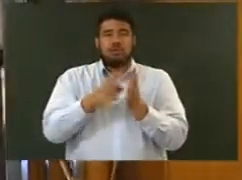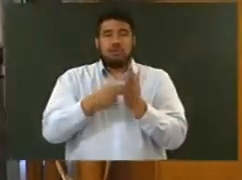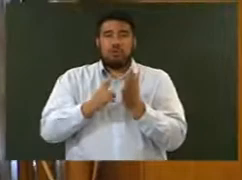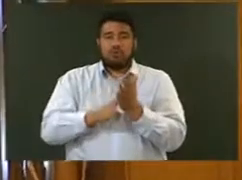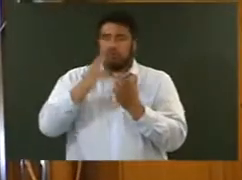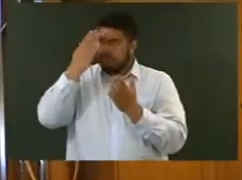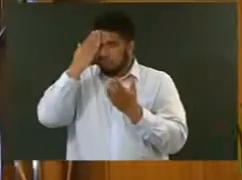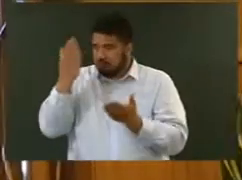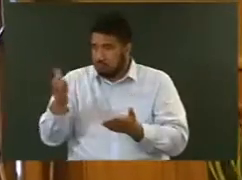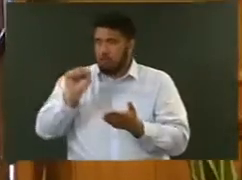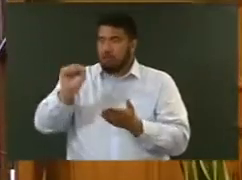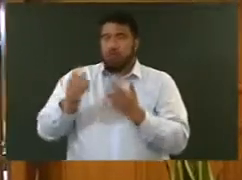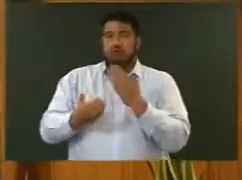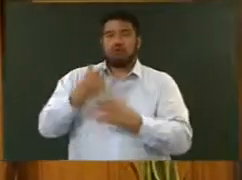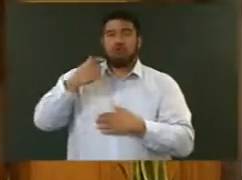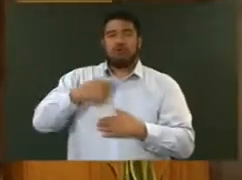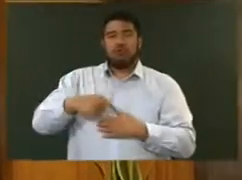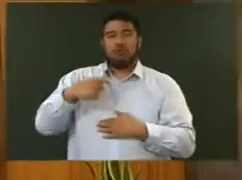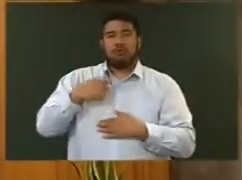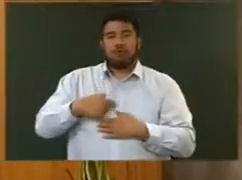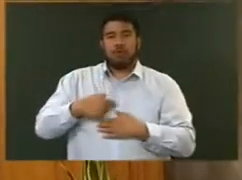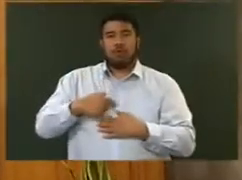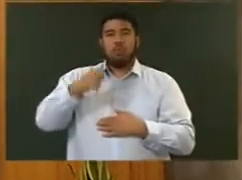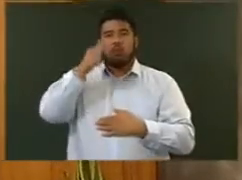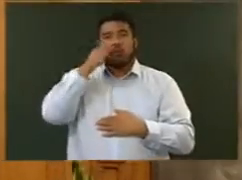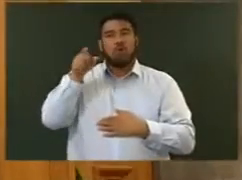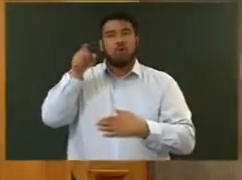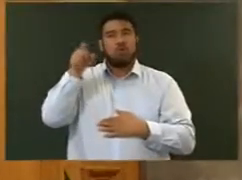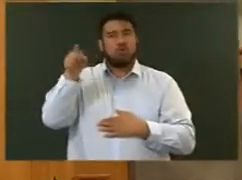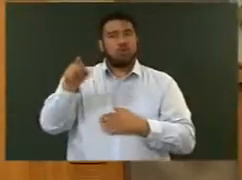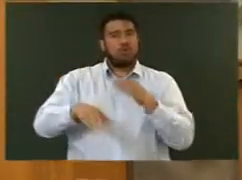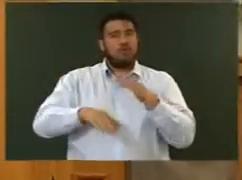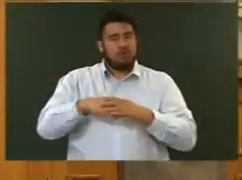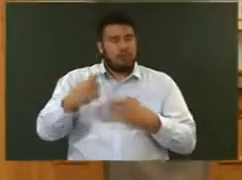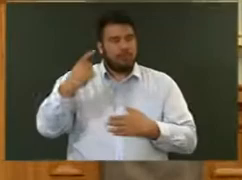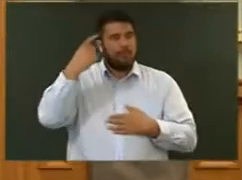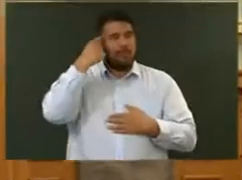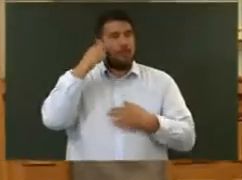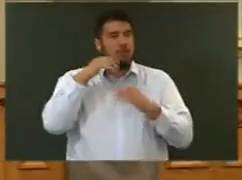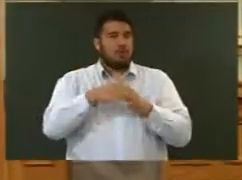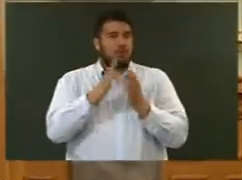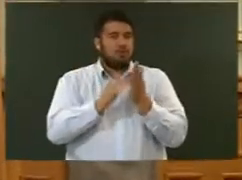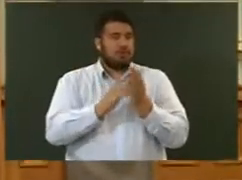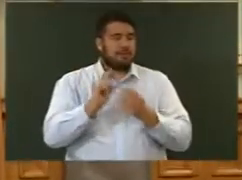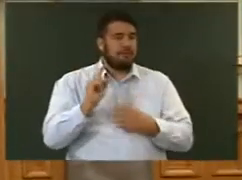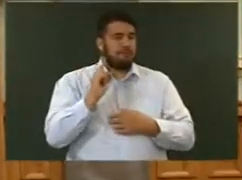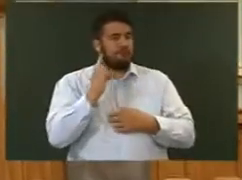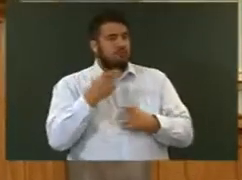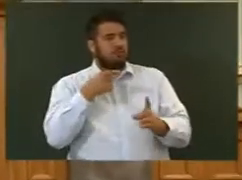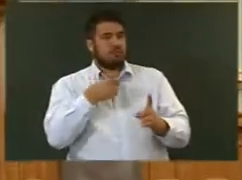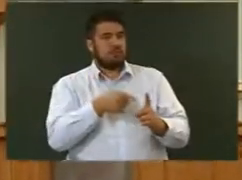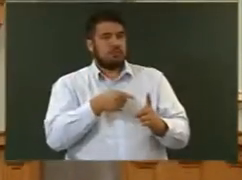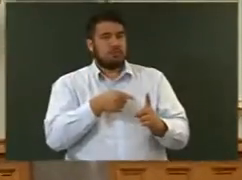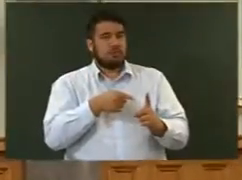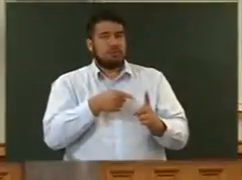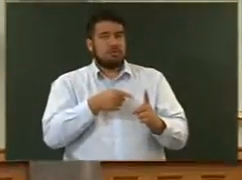o te moti whānu, kia kore te tahi e mahue ki muri. Ki ngā tūmuaki o ngā pāti atu ki te Right